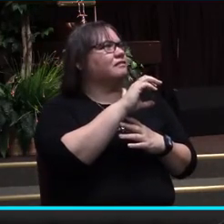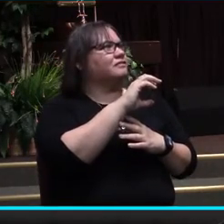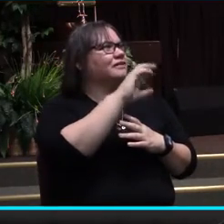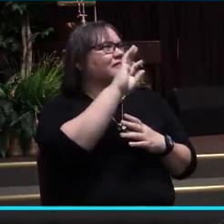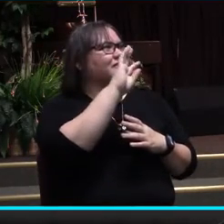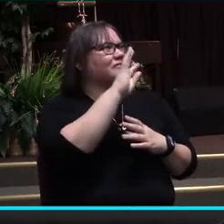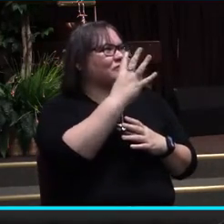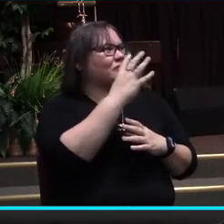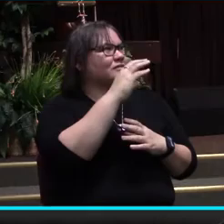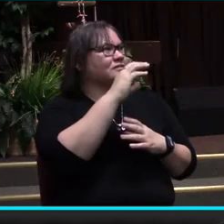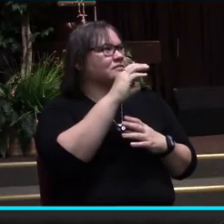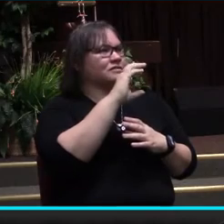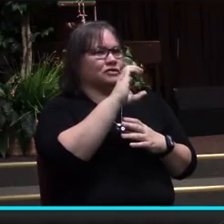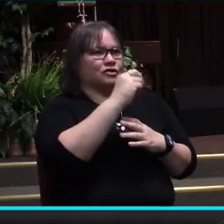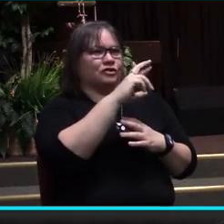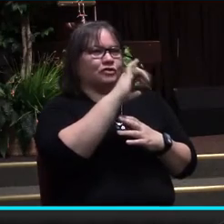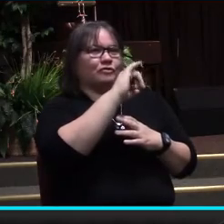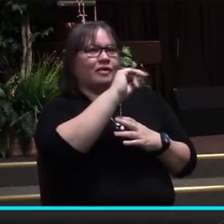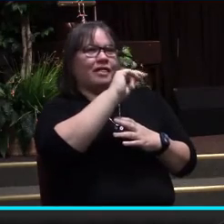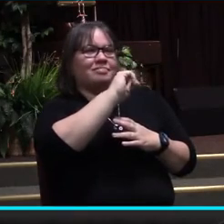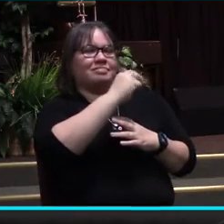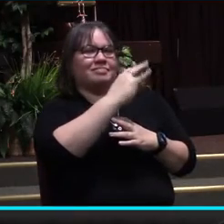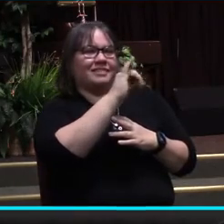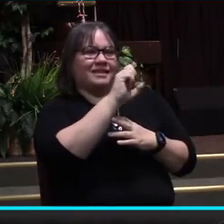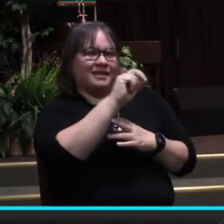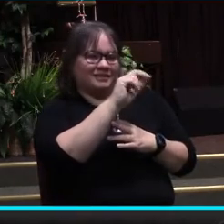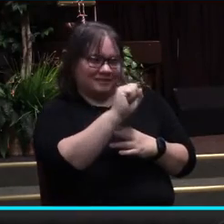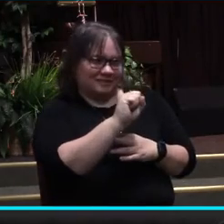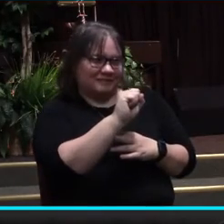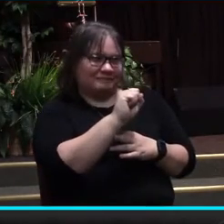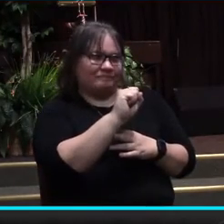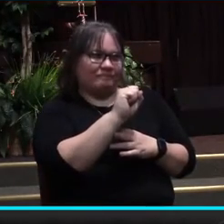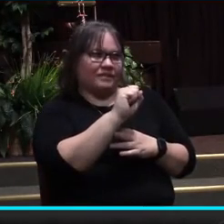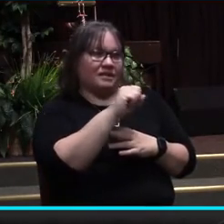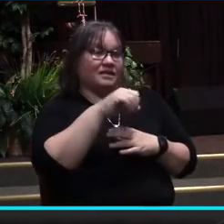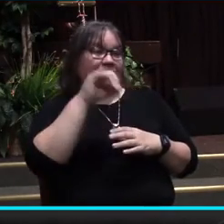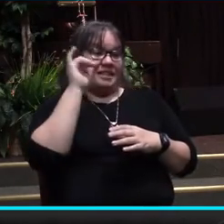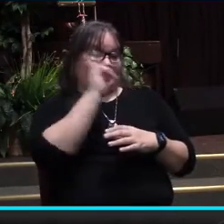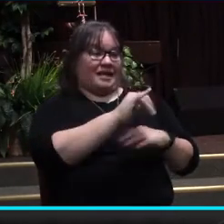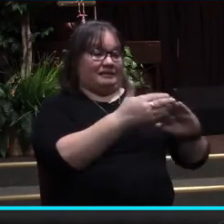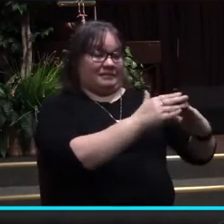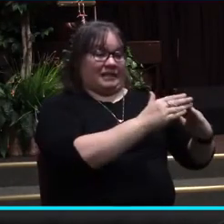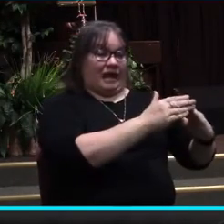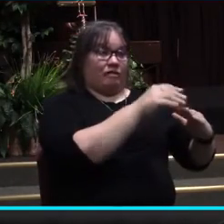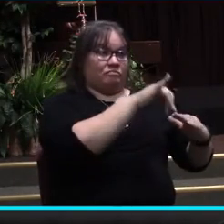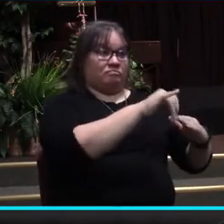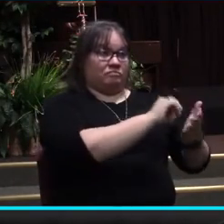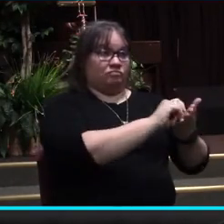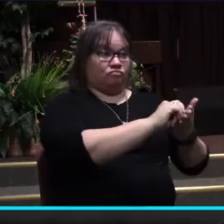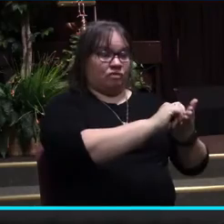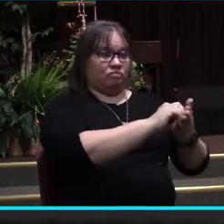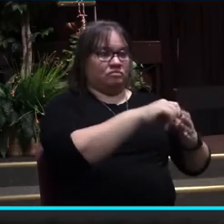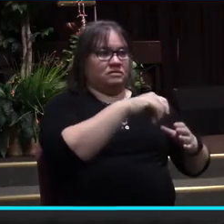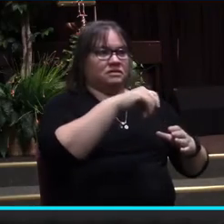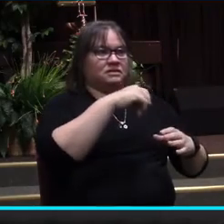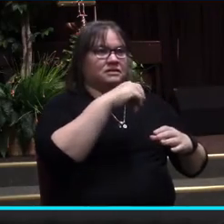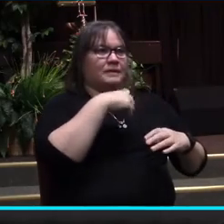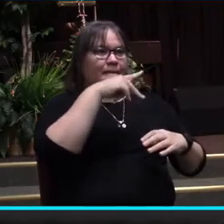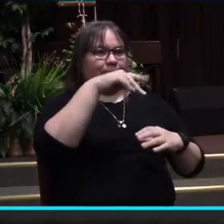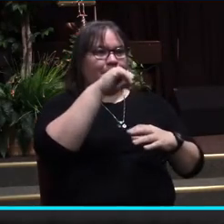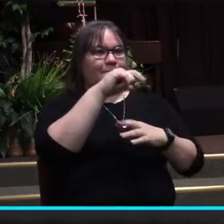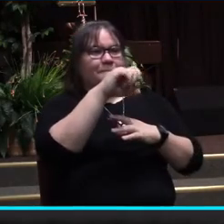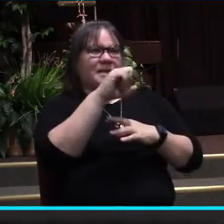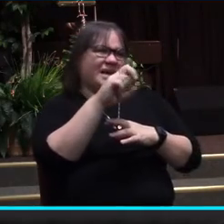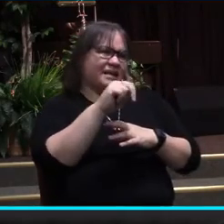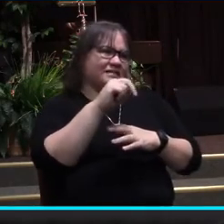in a town called Corinth, a very pagan town. Paul wrote them to especially